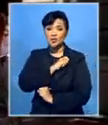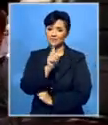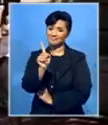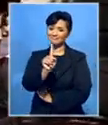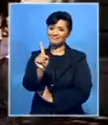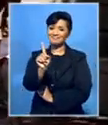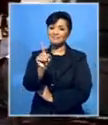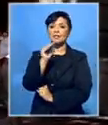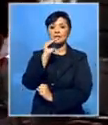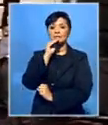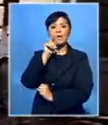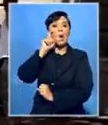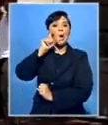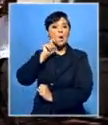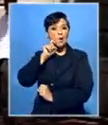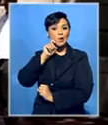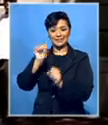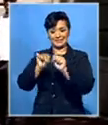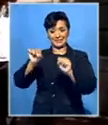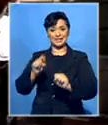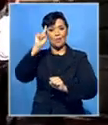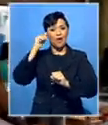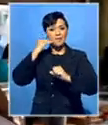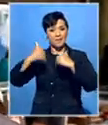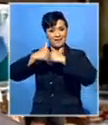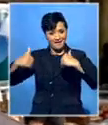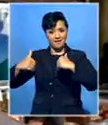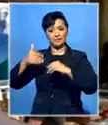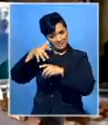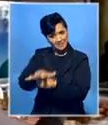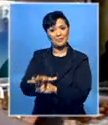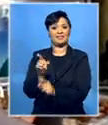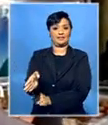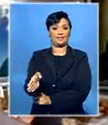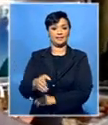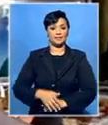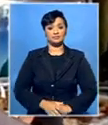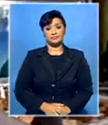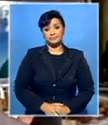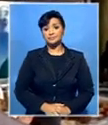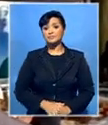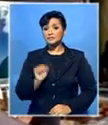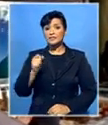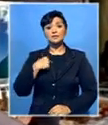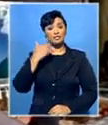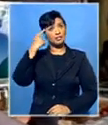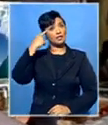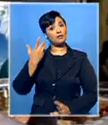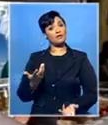They're implementing the history of the old apartheid system still in our schools. I won't say it's rife in Capeton. think racism